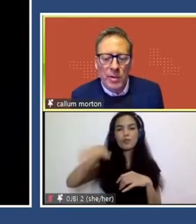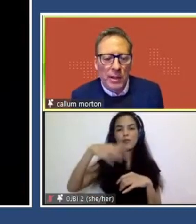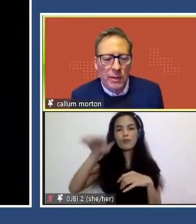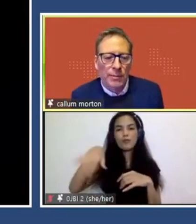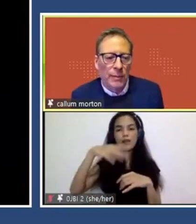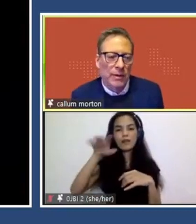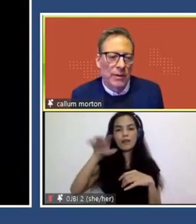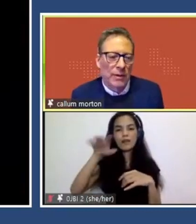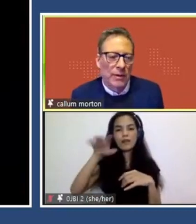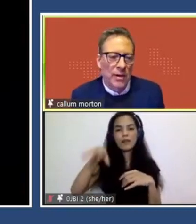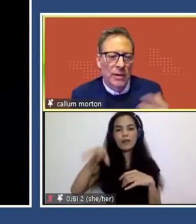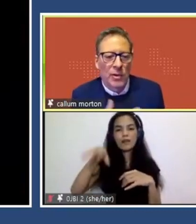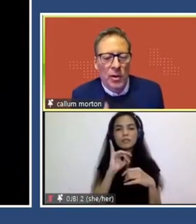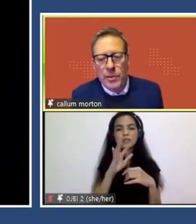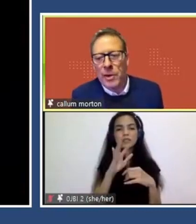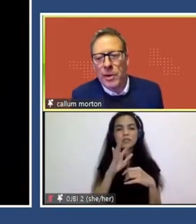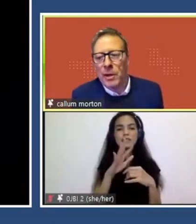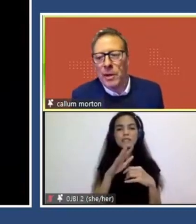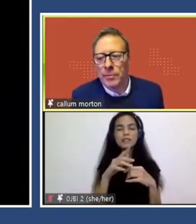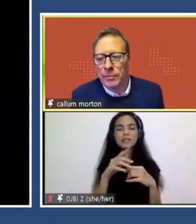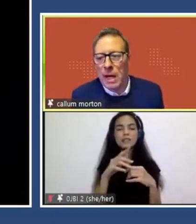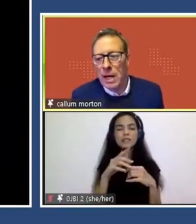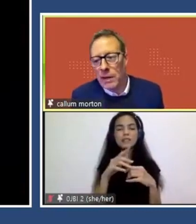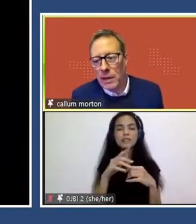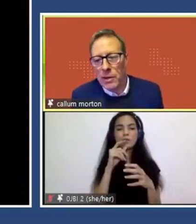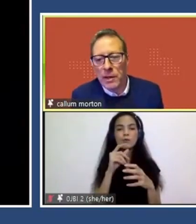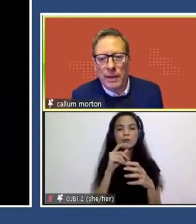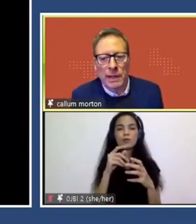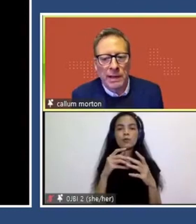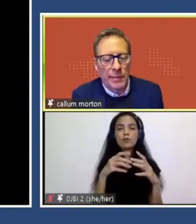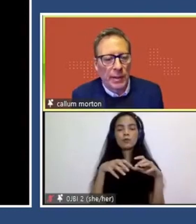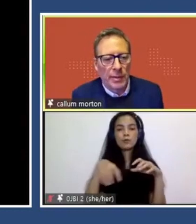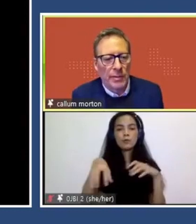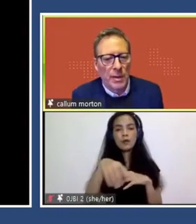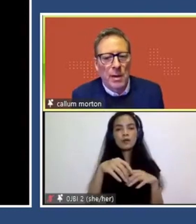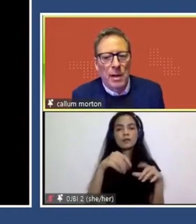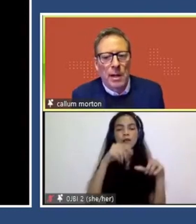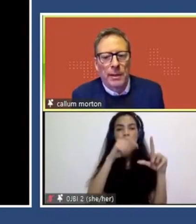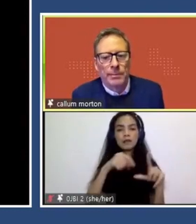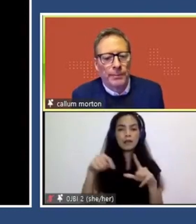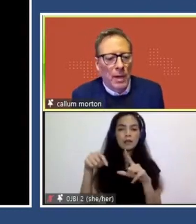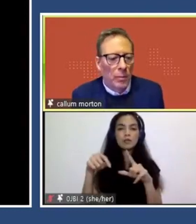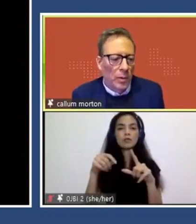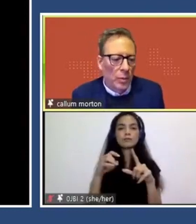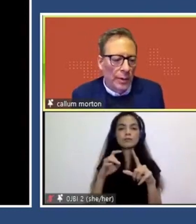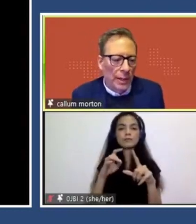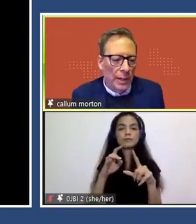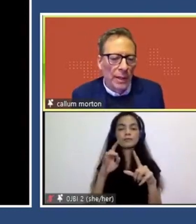collaborative public project that integrated sculpture and architecture and landscape elements. Um,